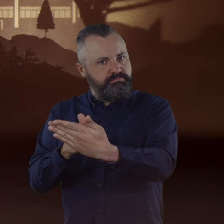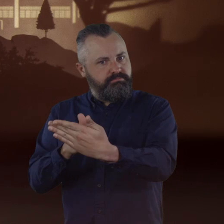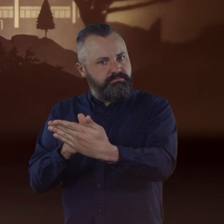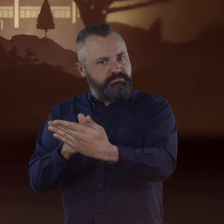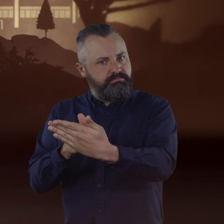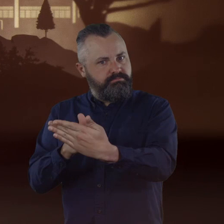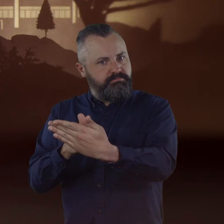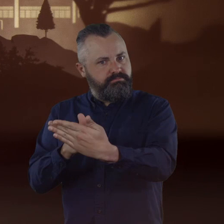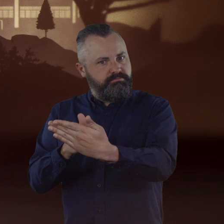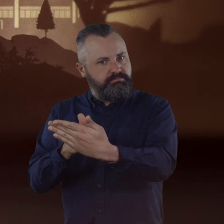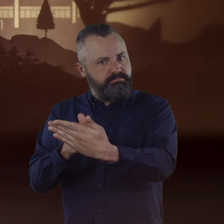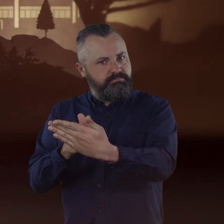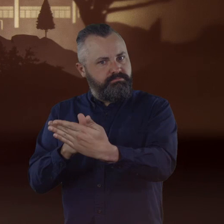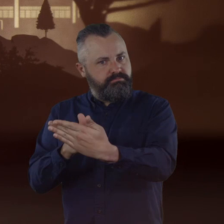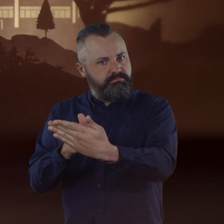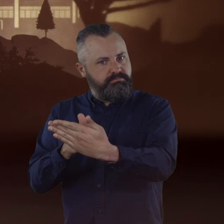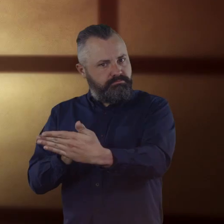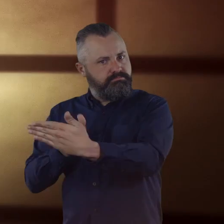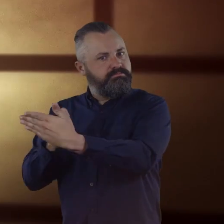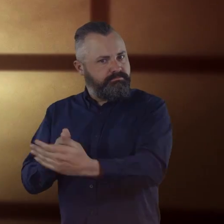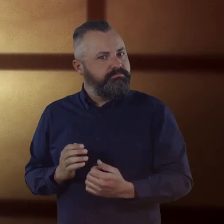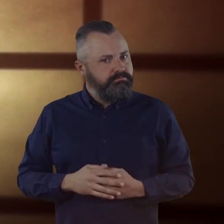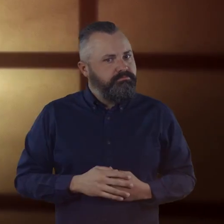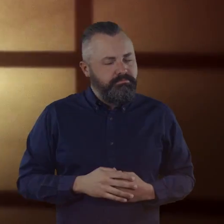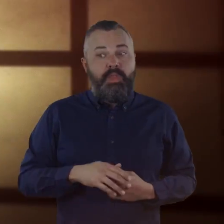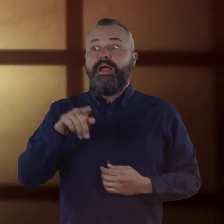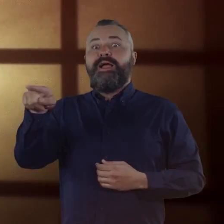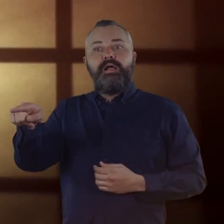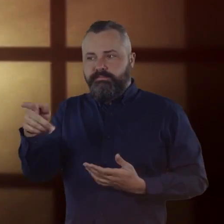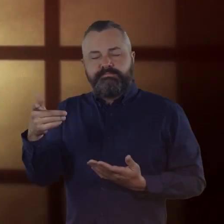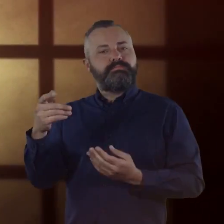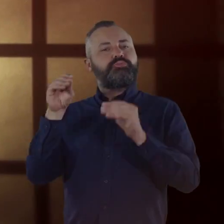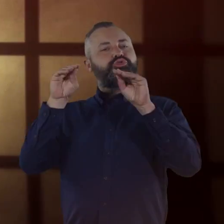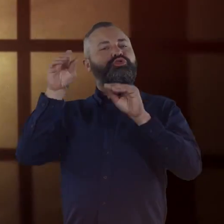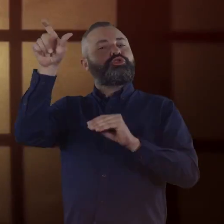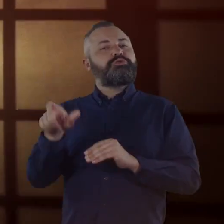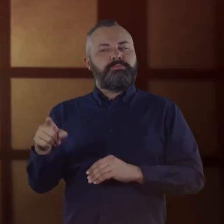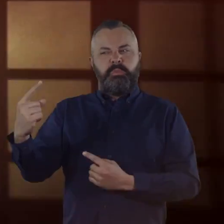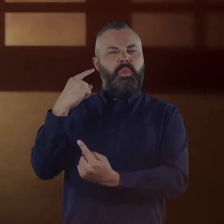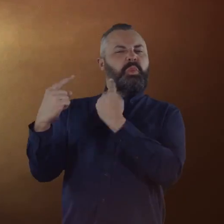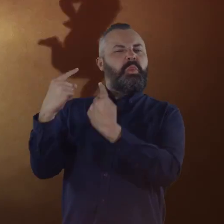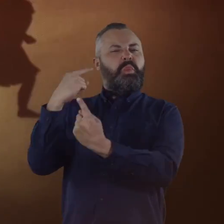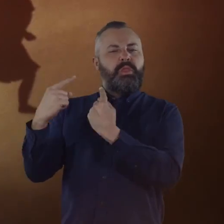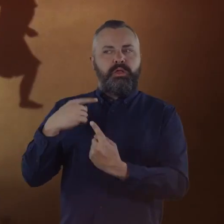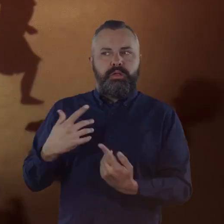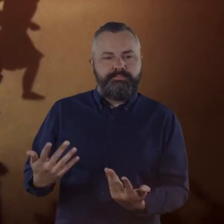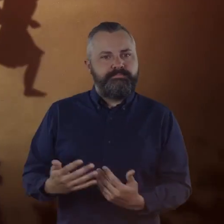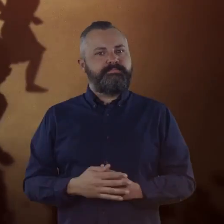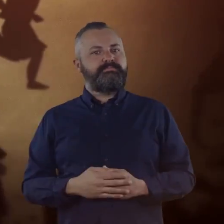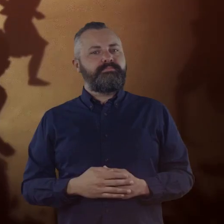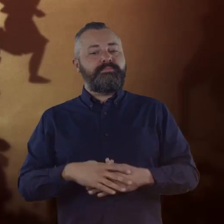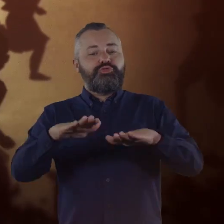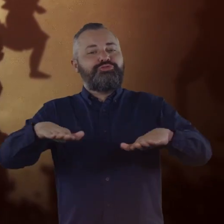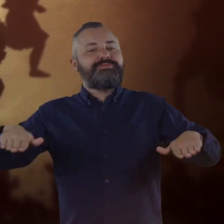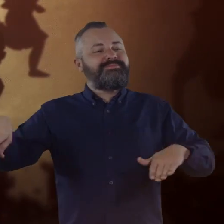under a tree while other kids ignore her. Even the teachers were a little bit mean. Nobody wanted to play with me. Even